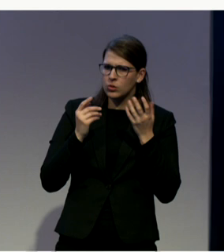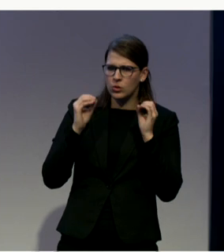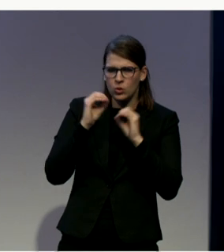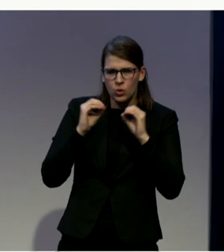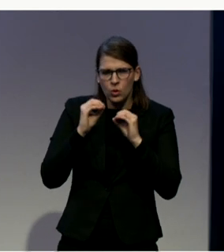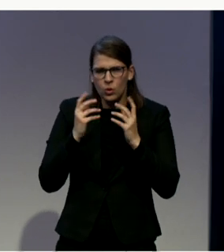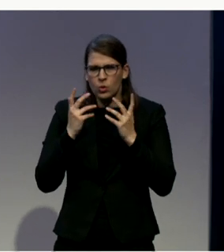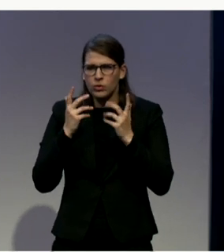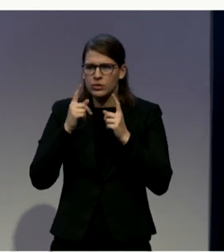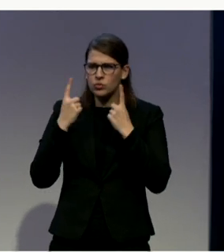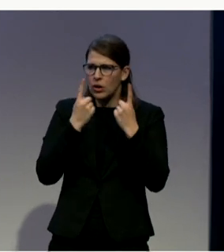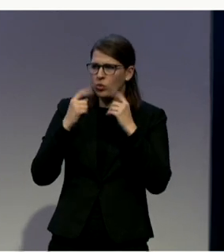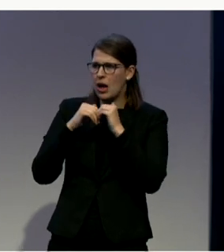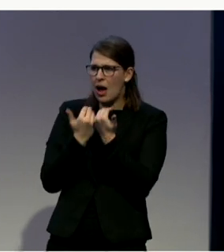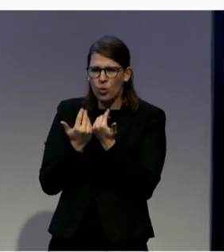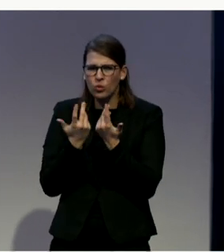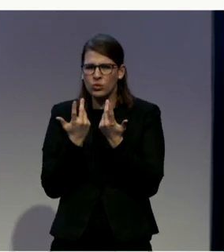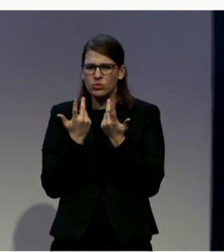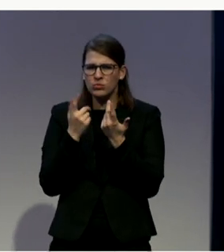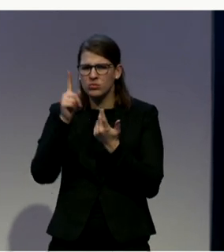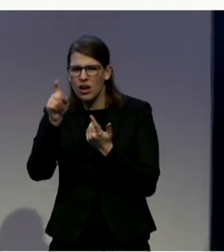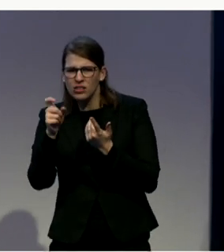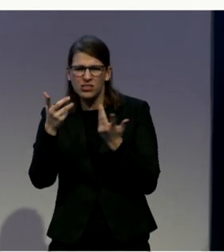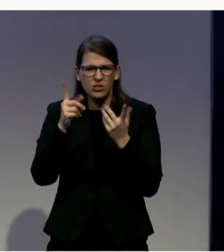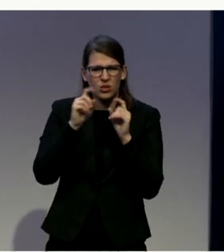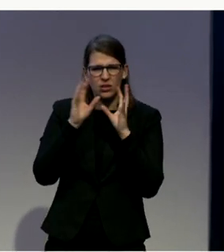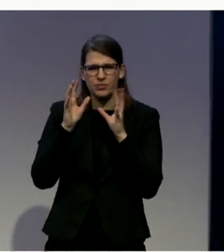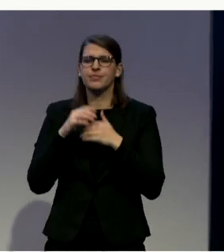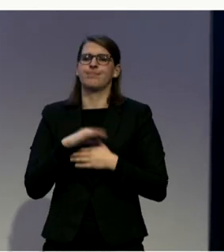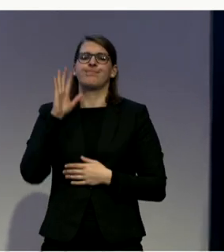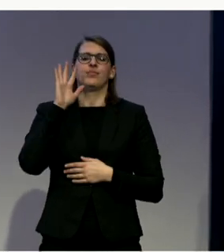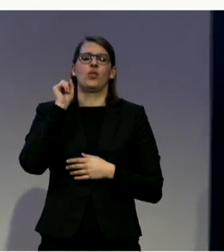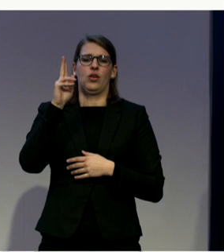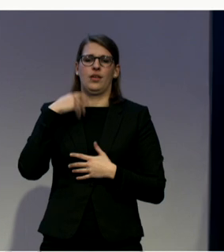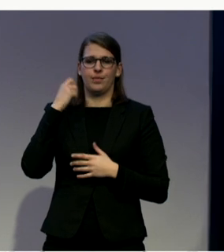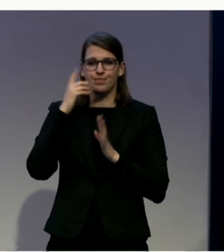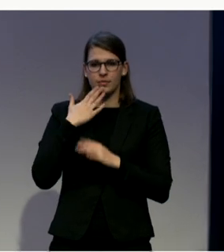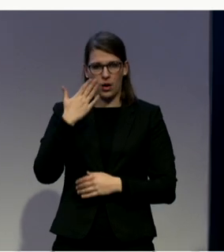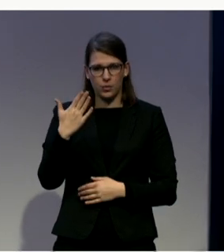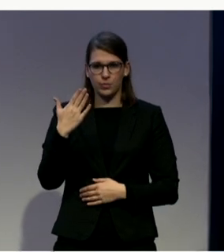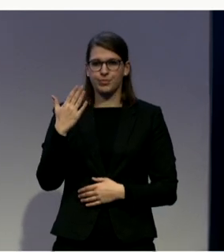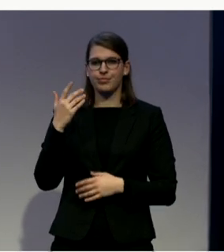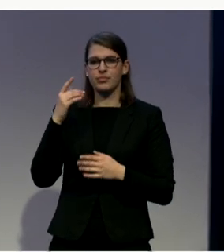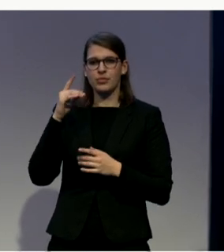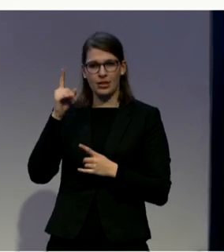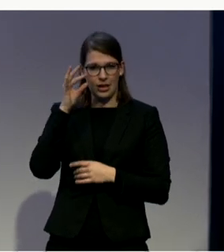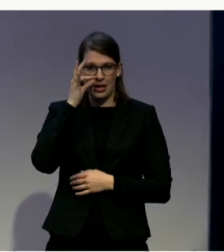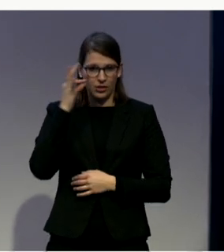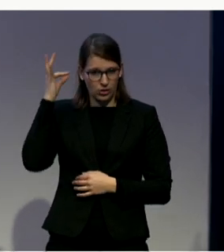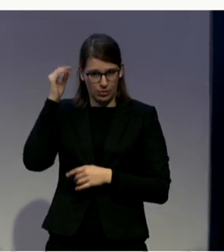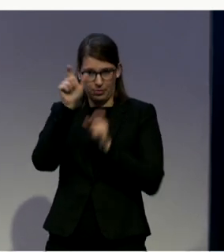Thank you for your question. In Canada, Indigenous people definitely still face a lot of racism,